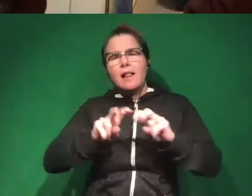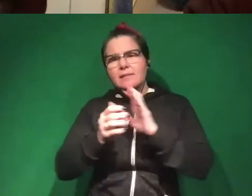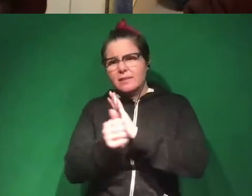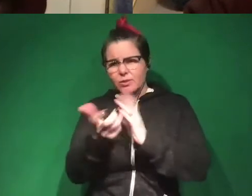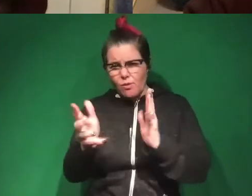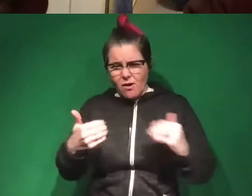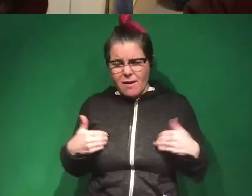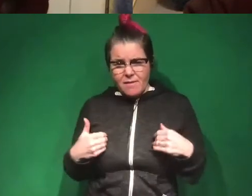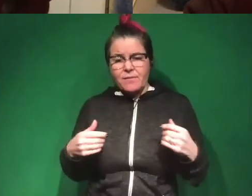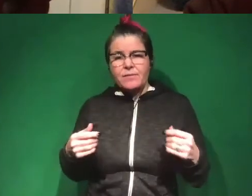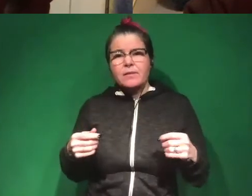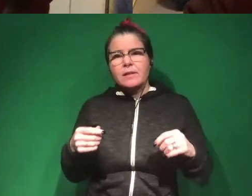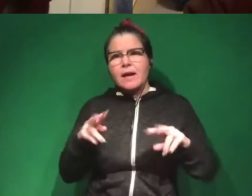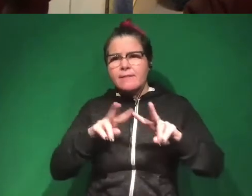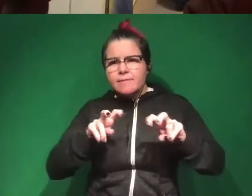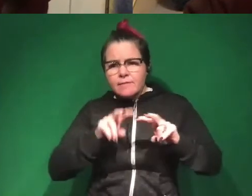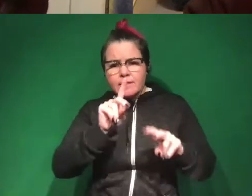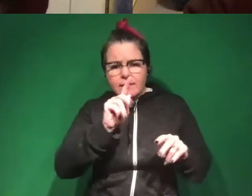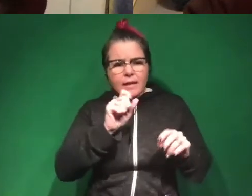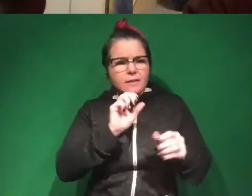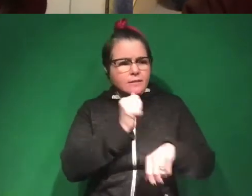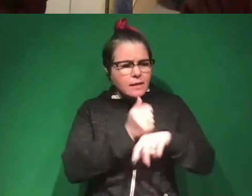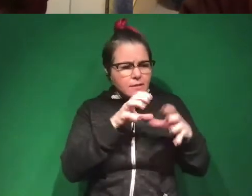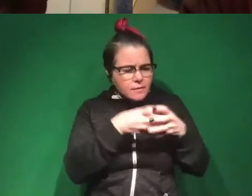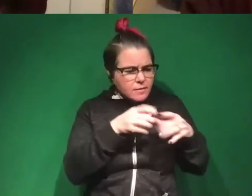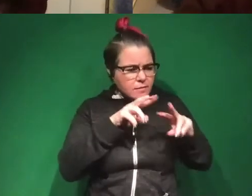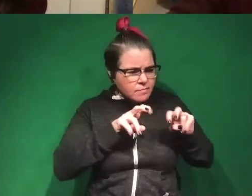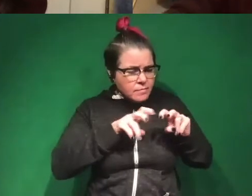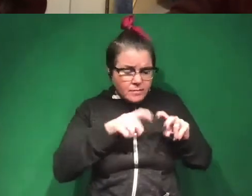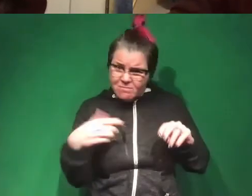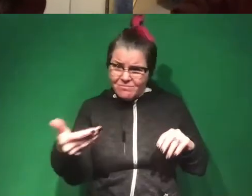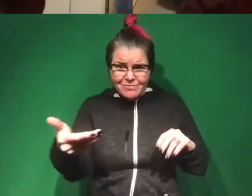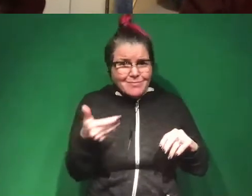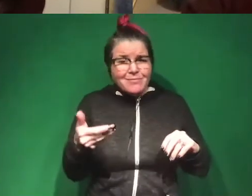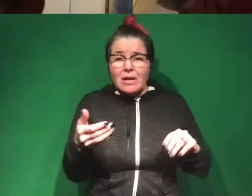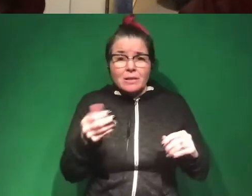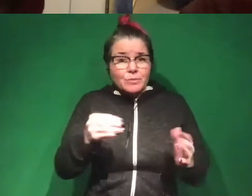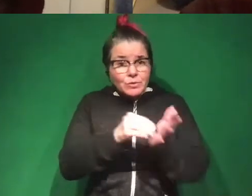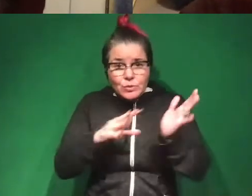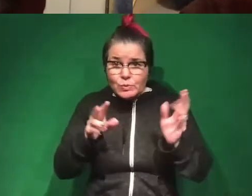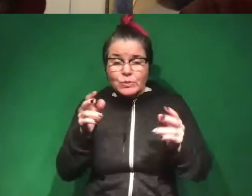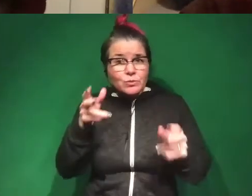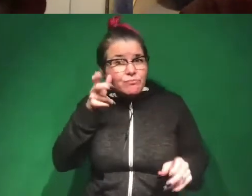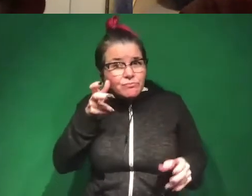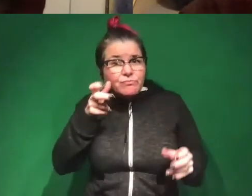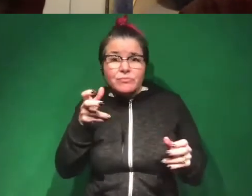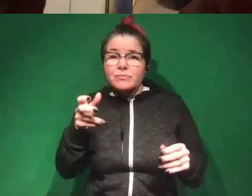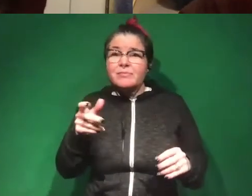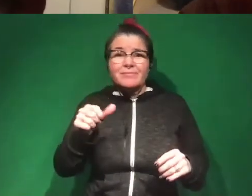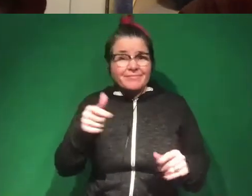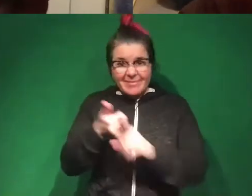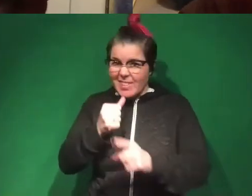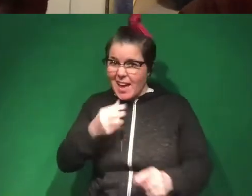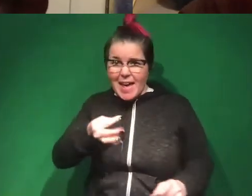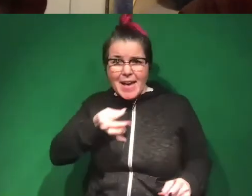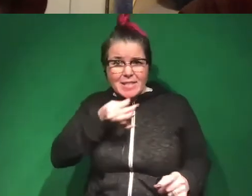have to look at data sets that are out there. And we would welcome students, viewers, non-experts who are